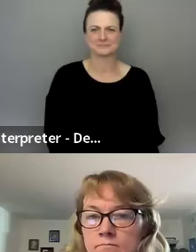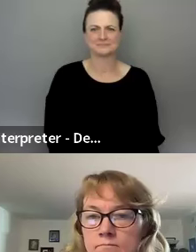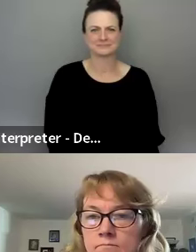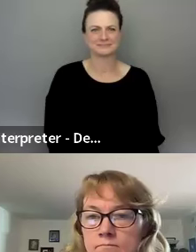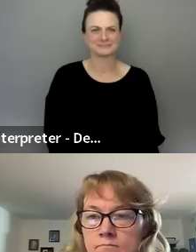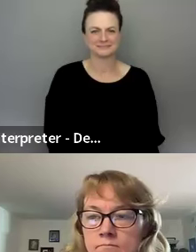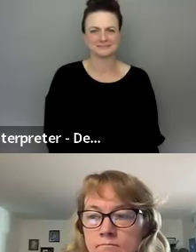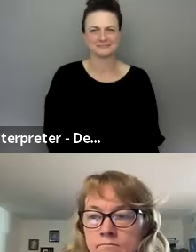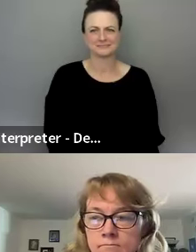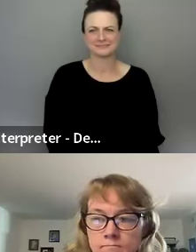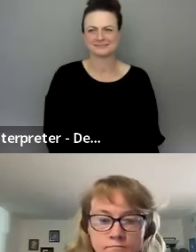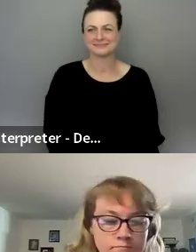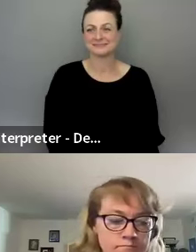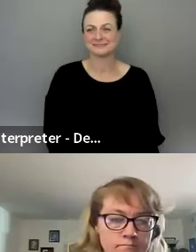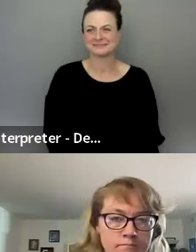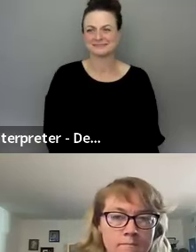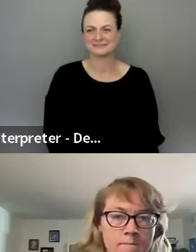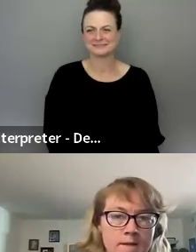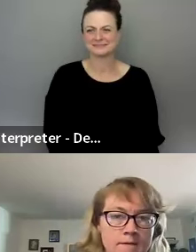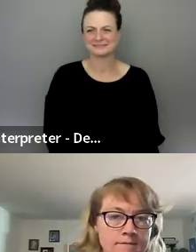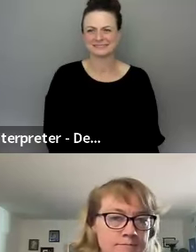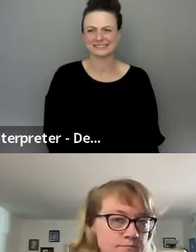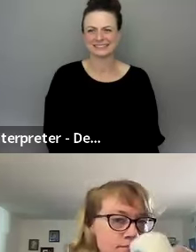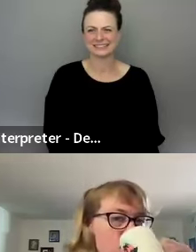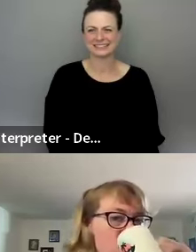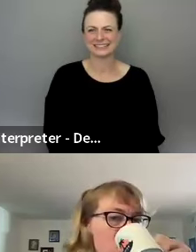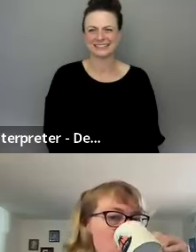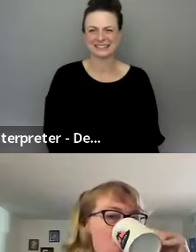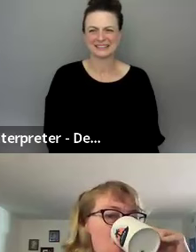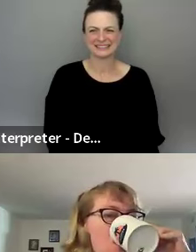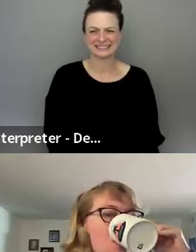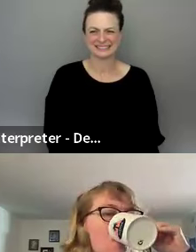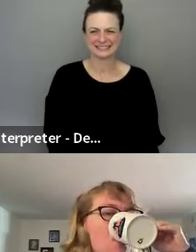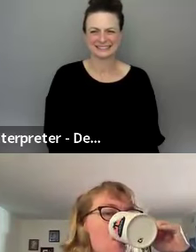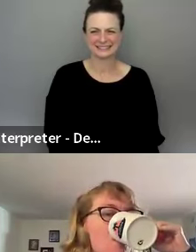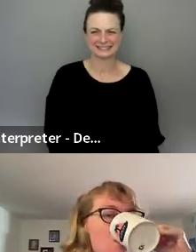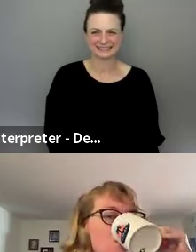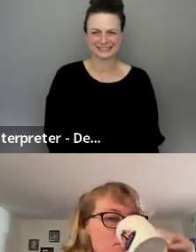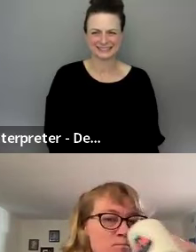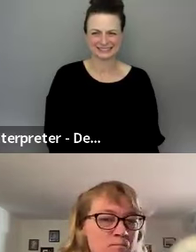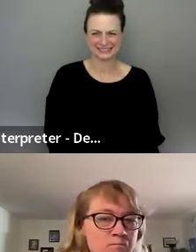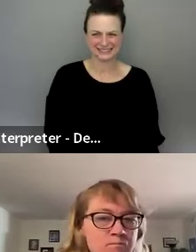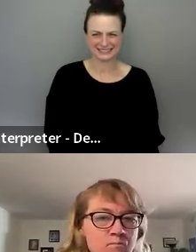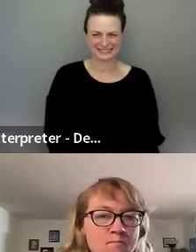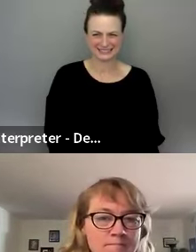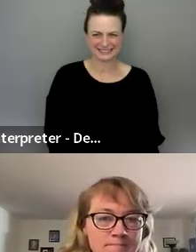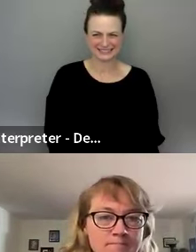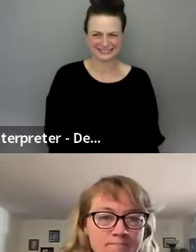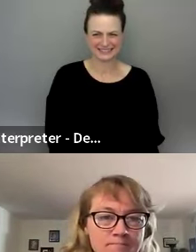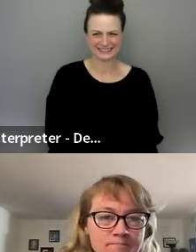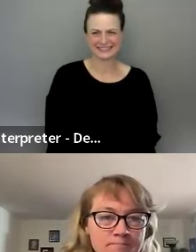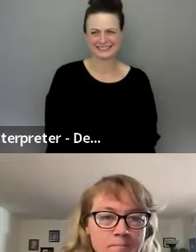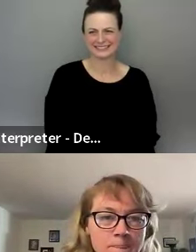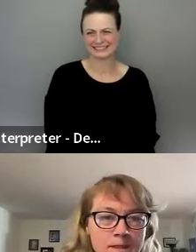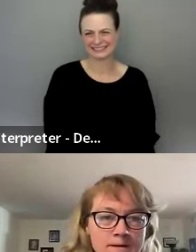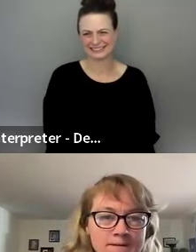That would be very confusing for our ASL interpreters. So thank you for speaking instead of just throwing, uh,